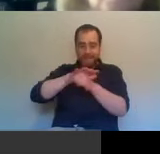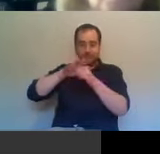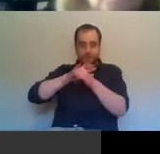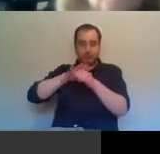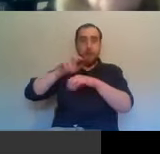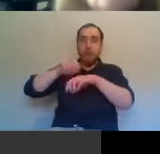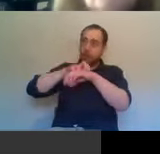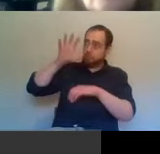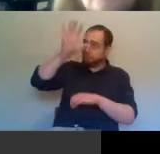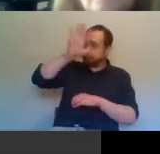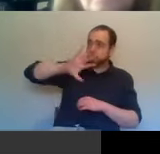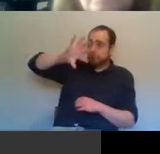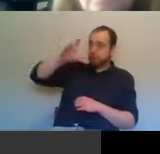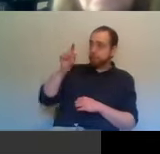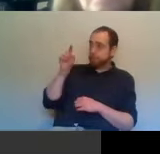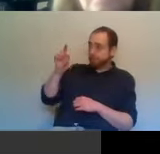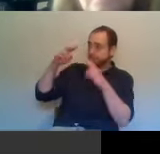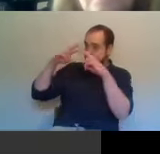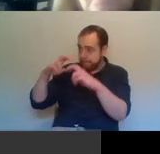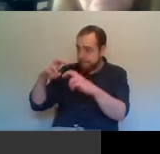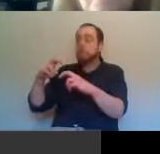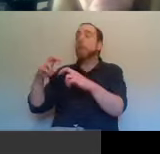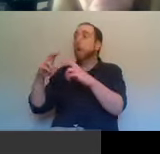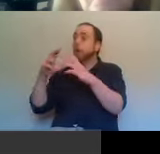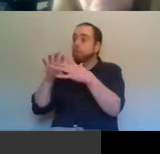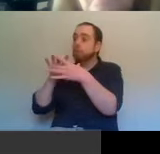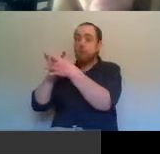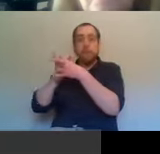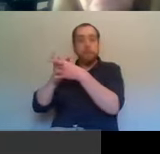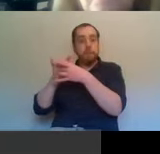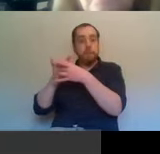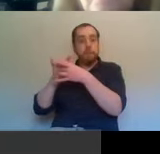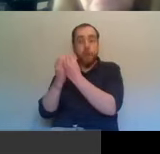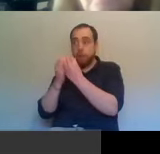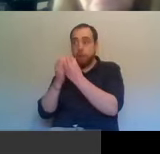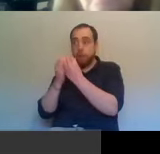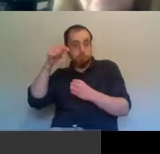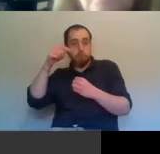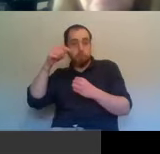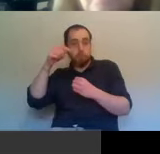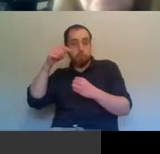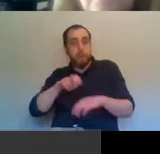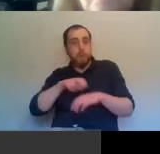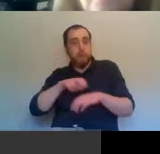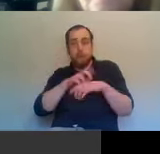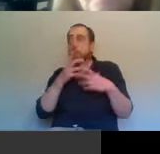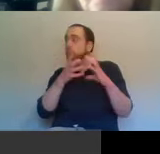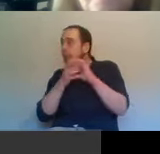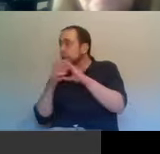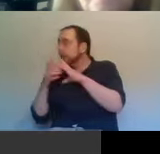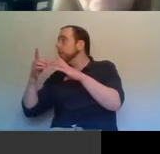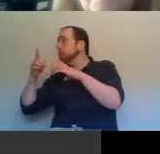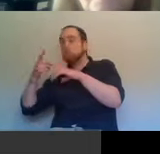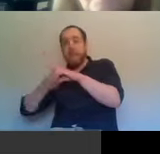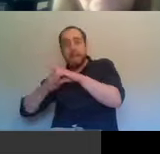its relations with its sister Ireland and the rest of the Ireland, because it's not being addressed. It's not being